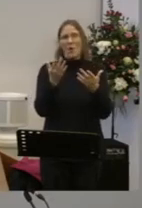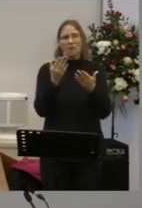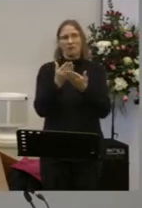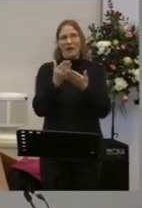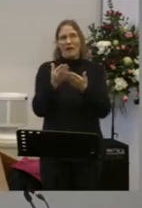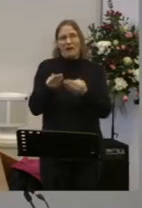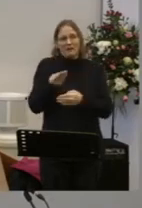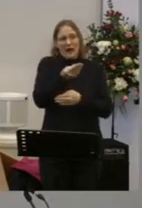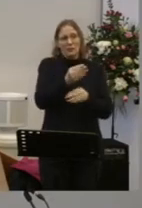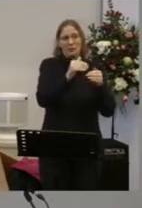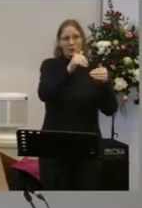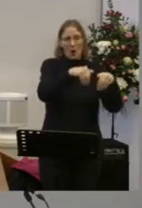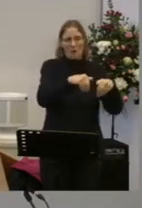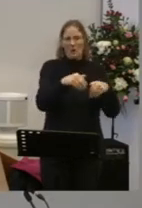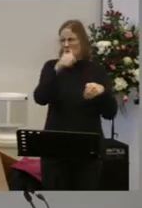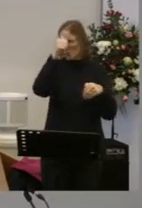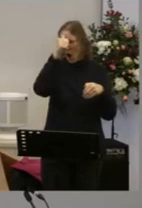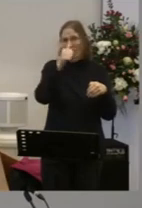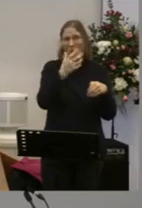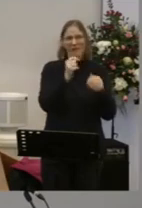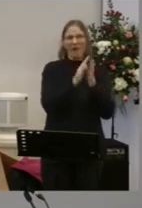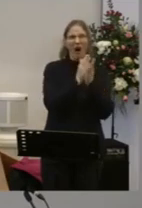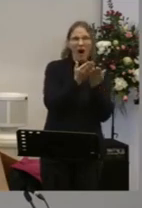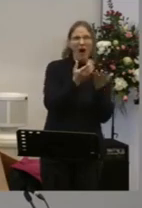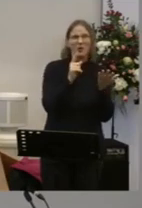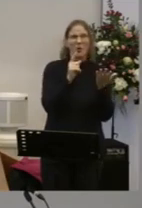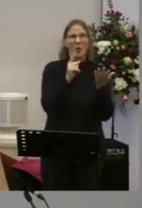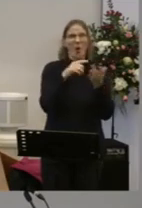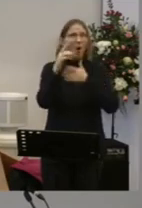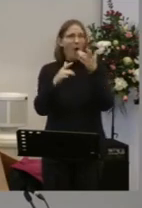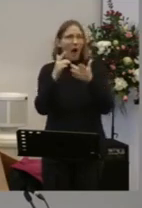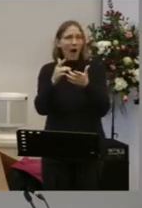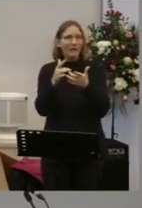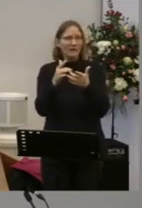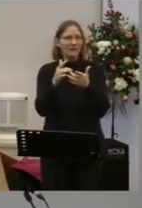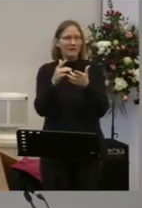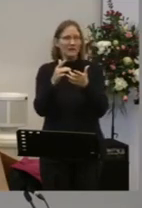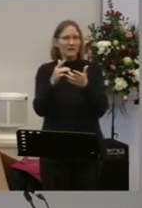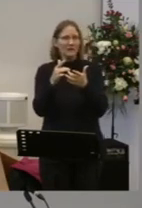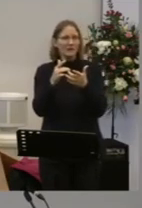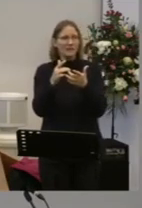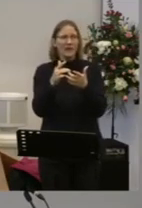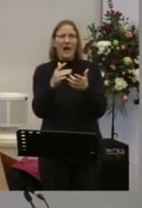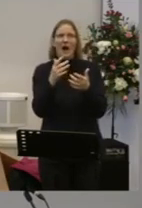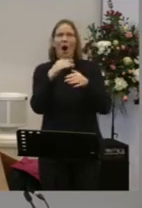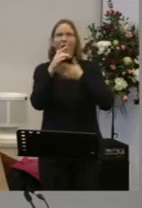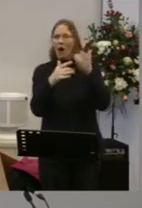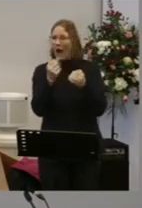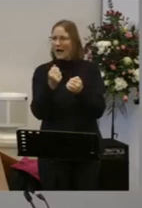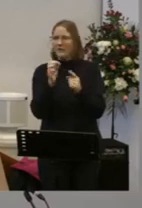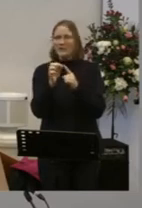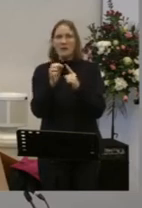You know sometimes you get the digital ones You get the cards That's why we've got to scratch the thing off the back To get the code You know those ones?